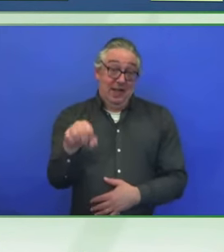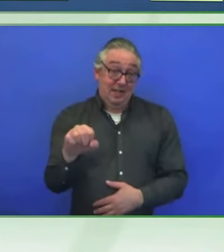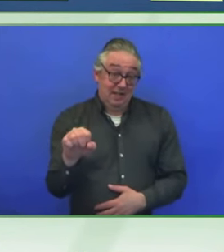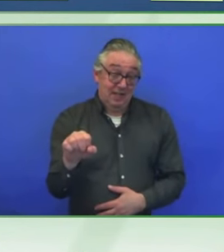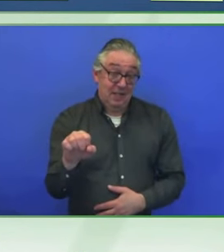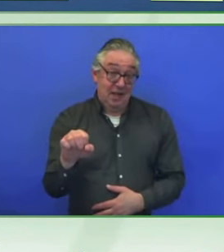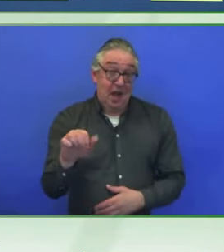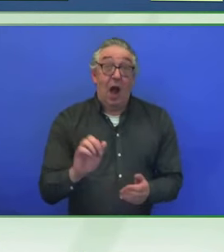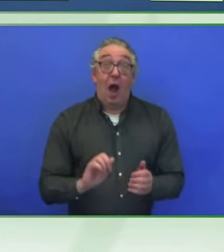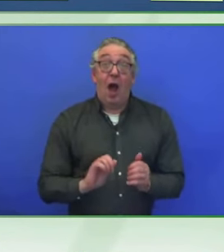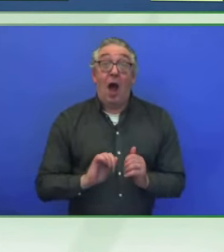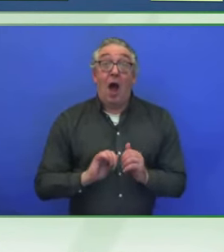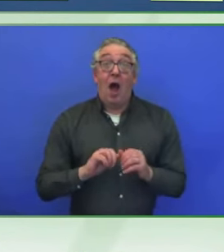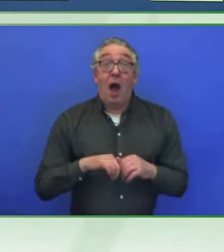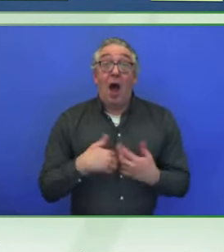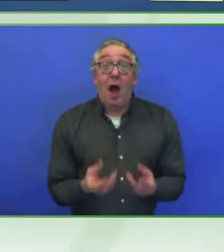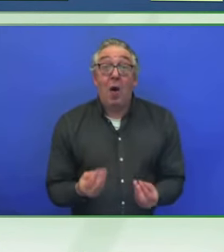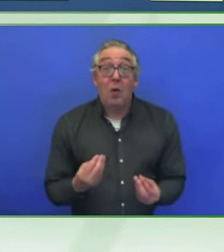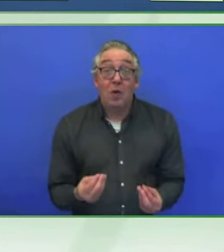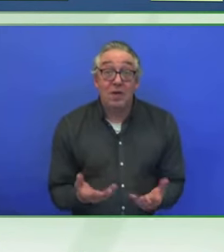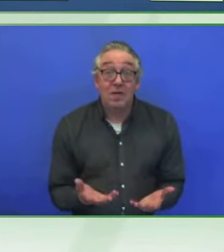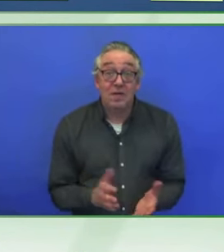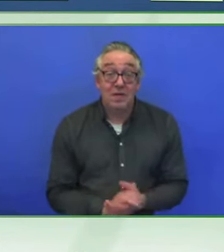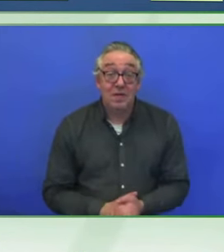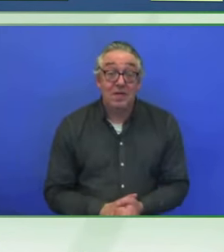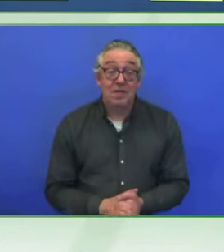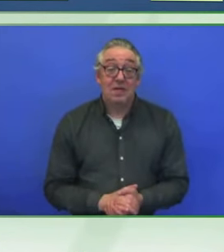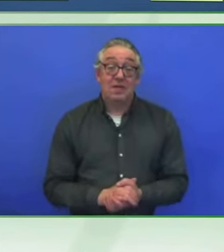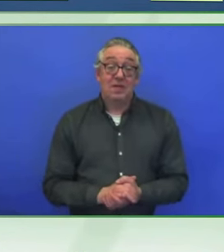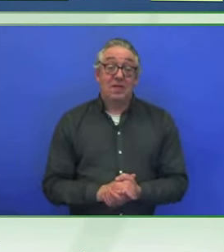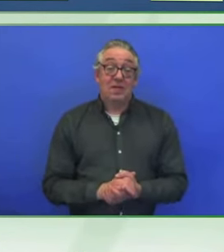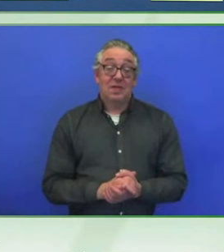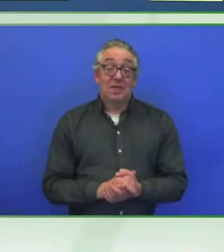For us, being a part of a United Nations,